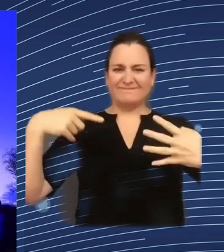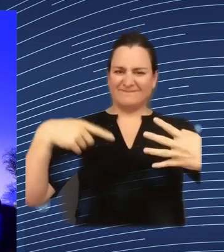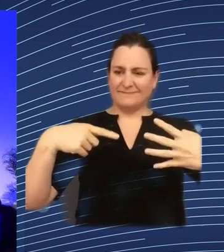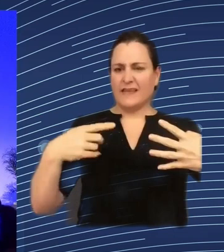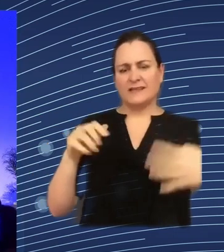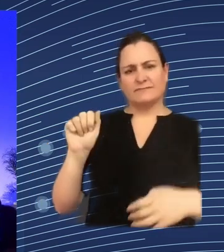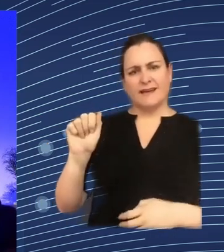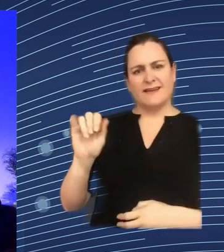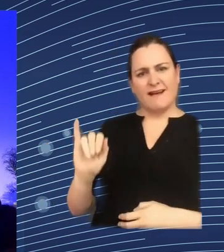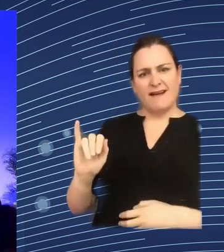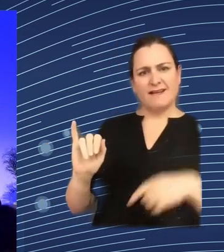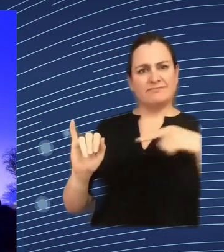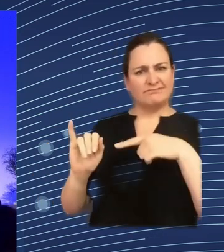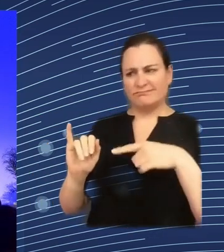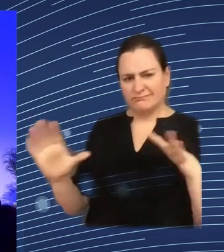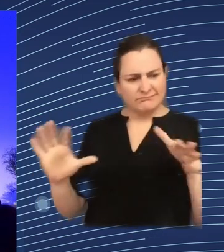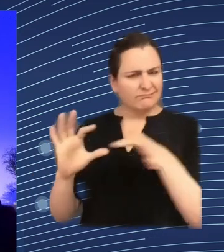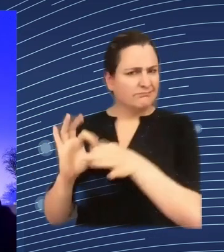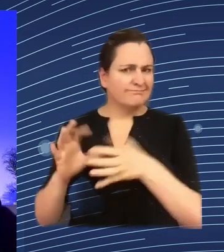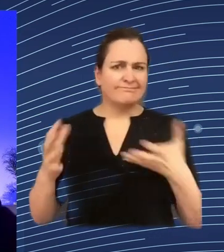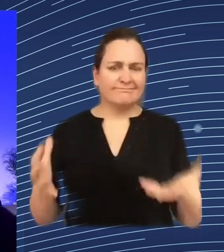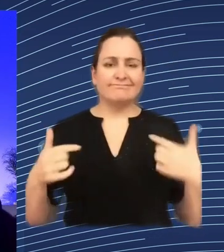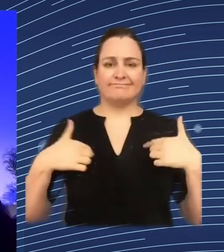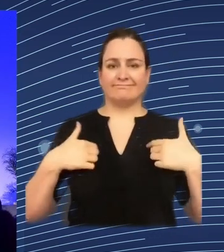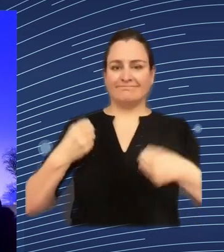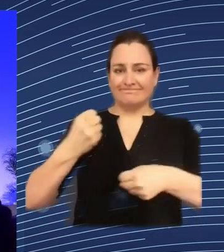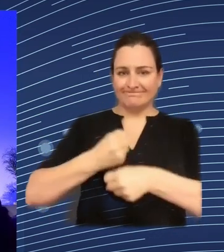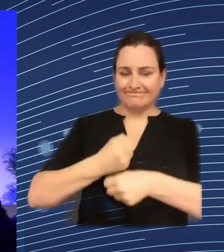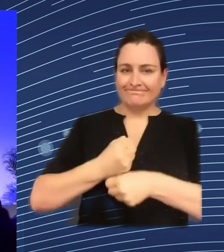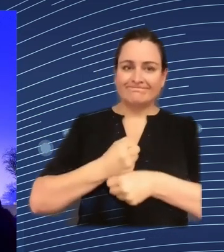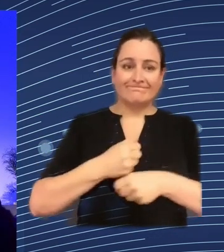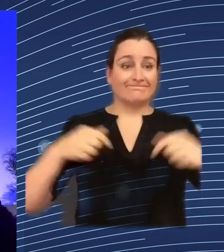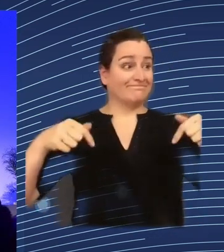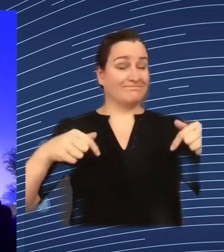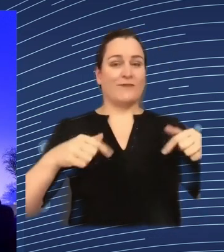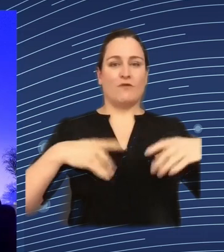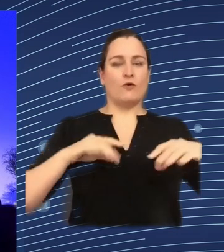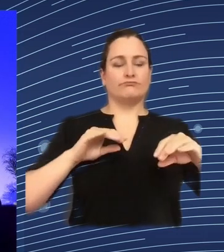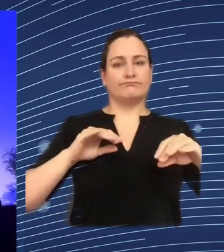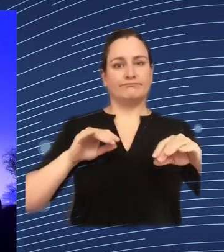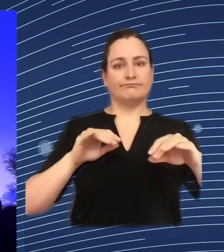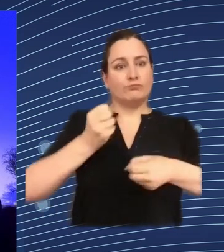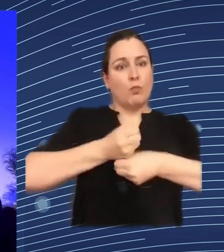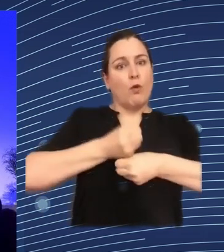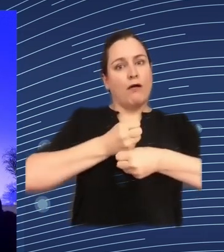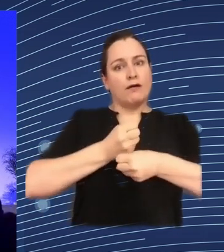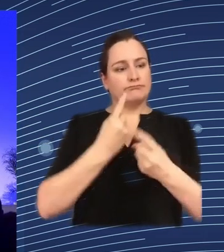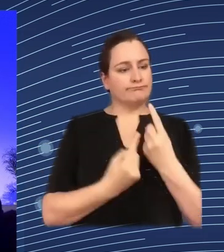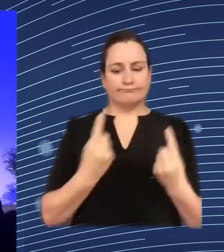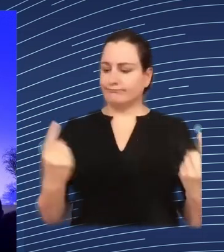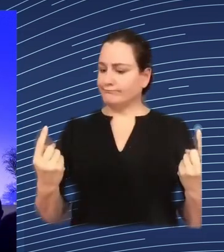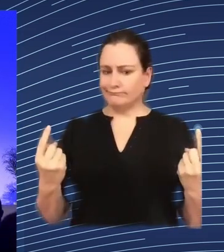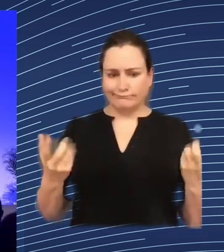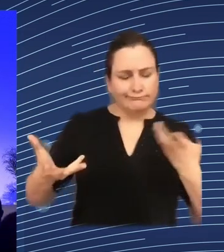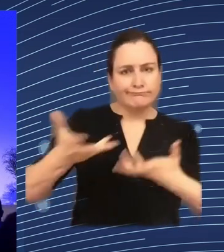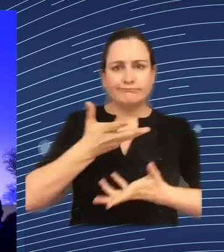Commission in the future of work team in DG employment and I'm very honored to be able to moderate this workshop today I would ask